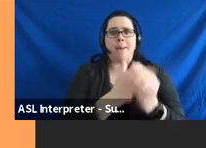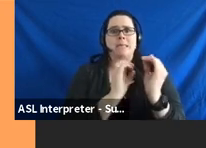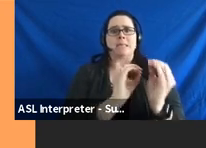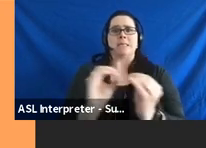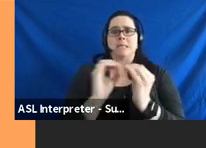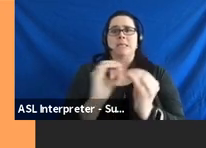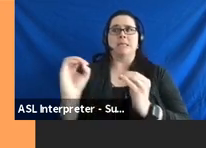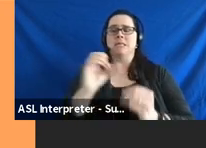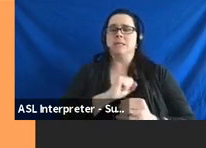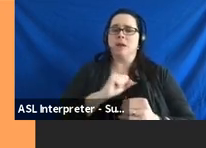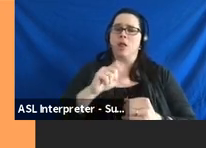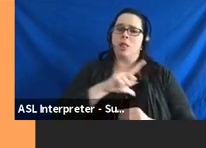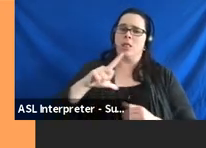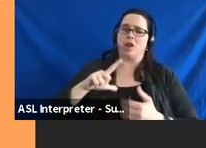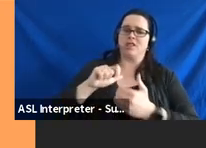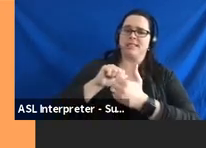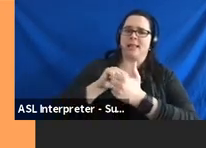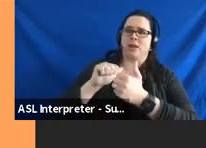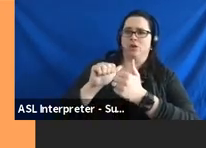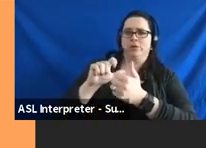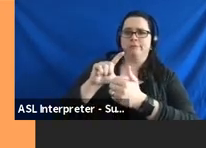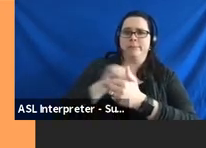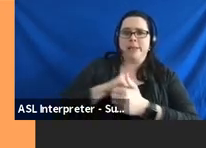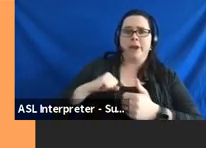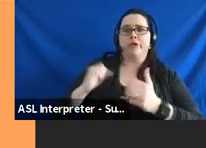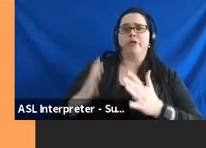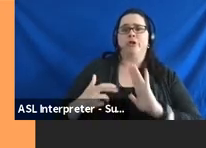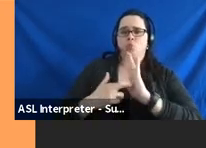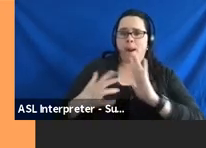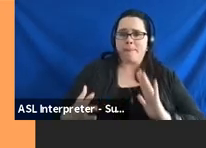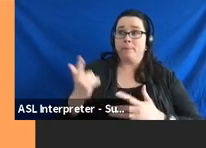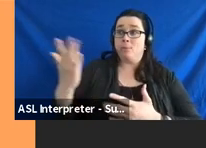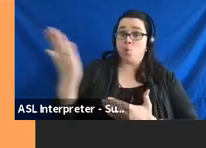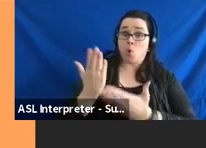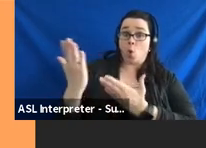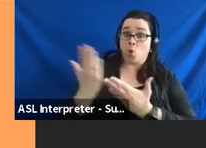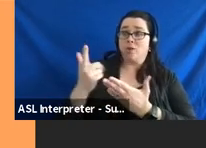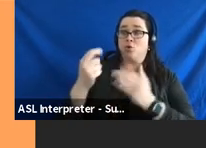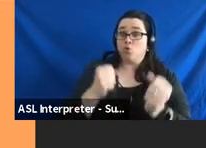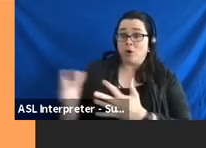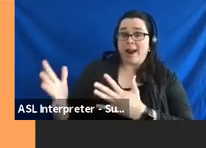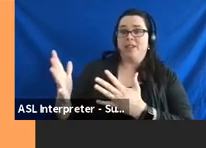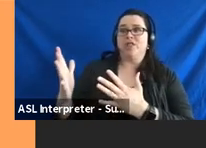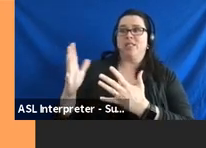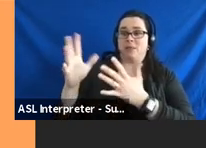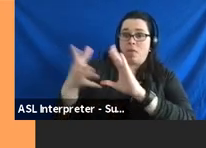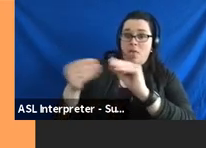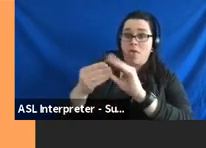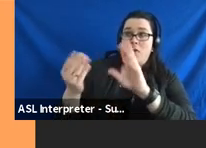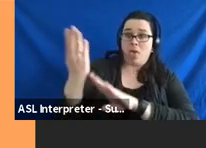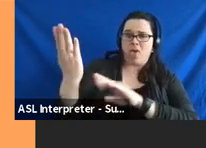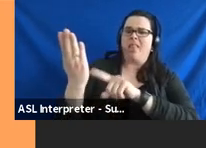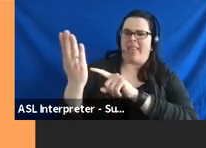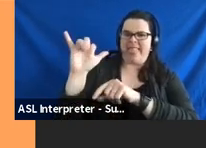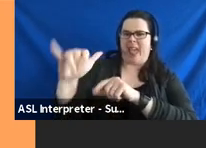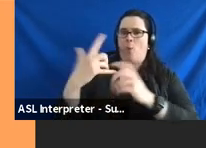lawmakers on how they're, what they're proposing, what they're strategizing about, what they're talking about, how